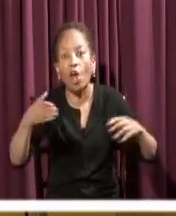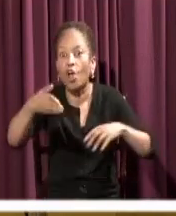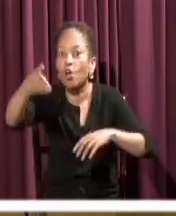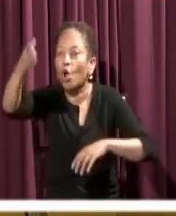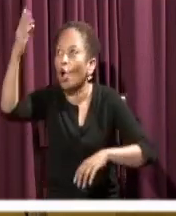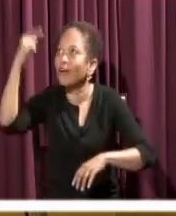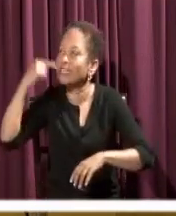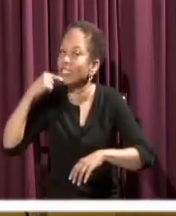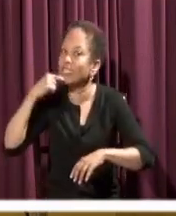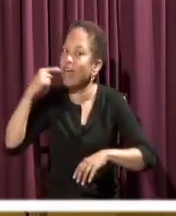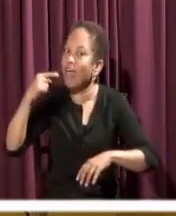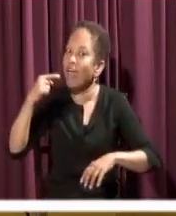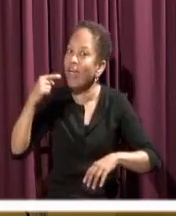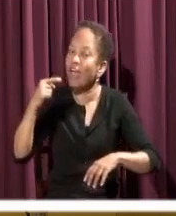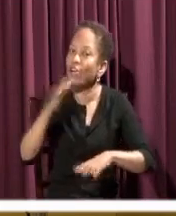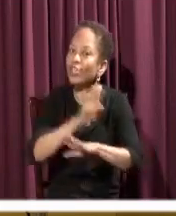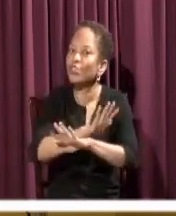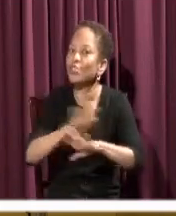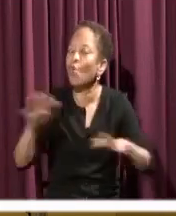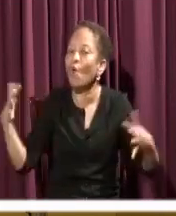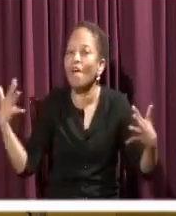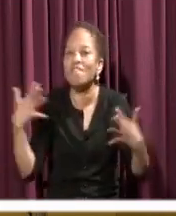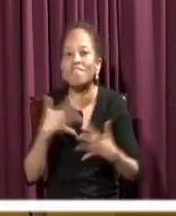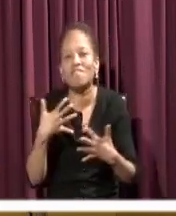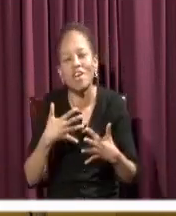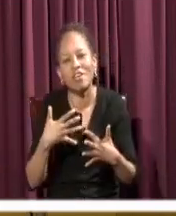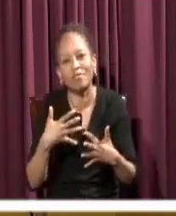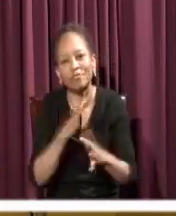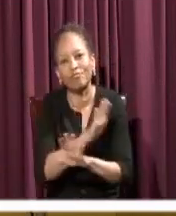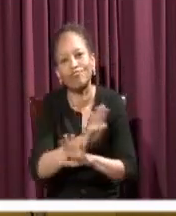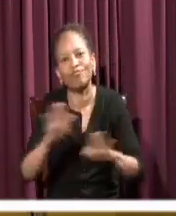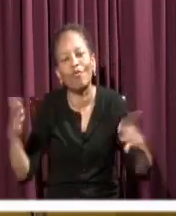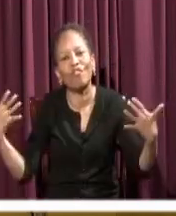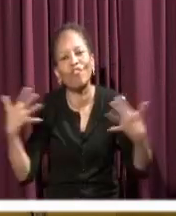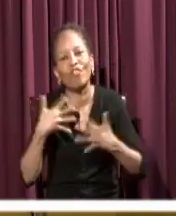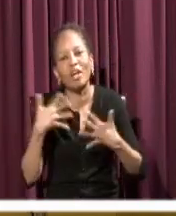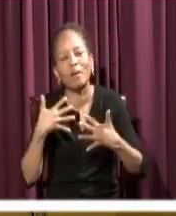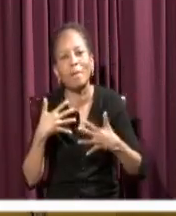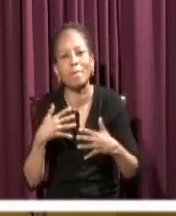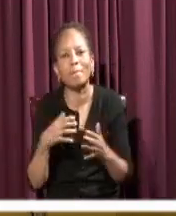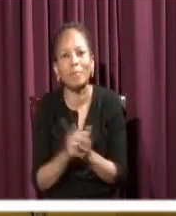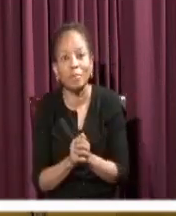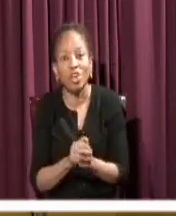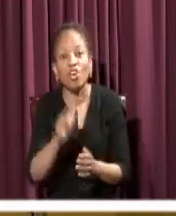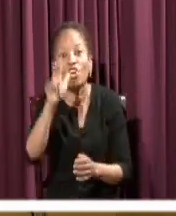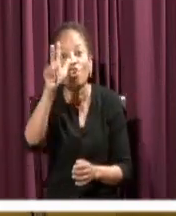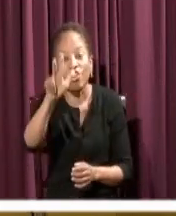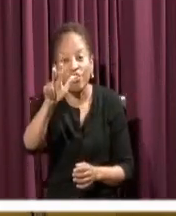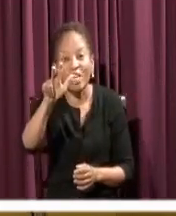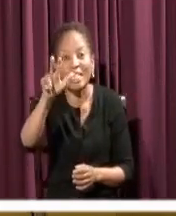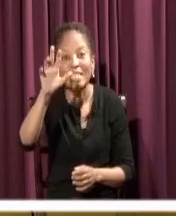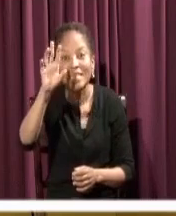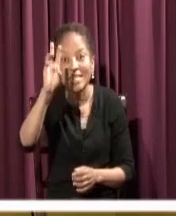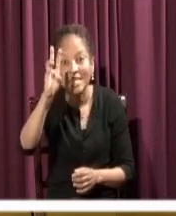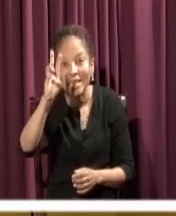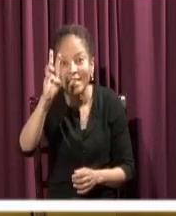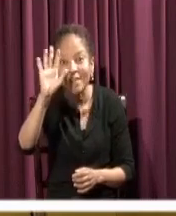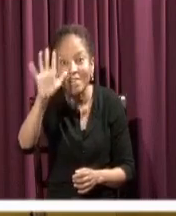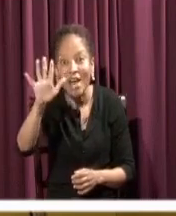Do not be afraid. You know, the Bible has do not be afraid 365 times.